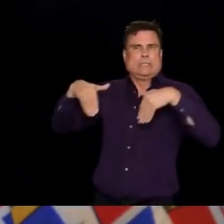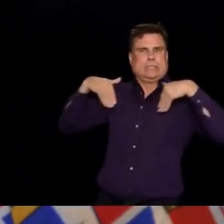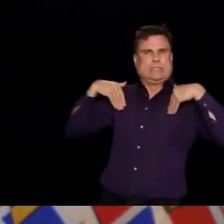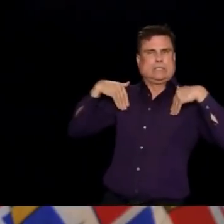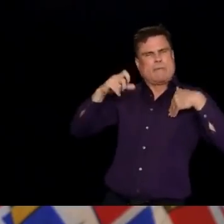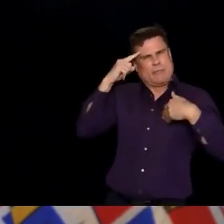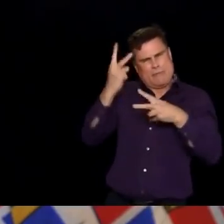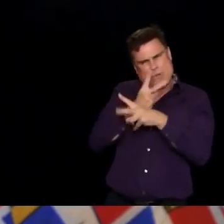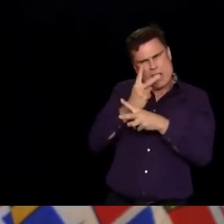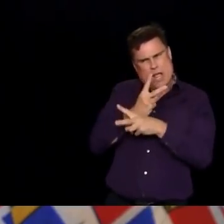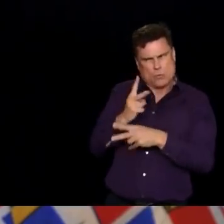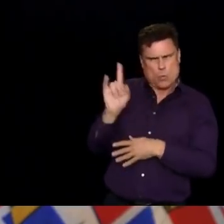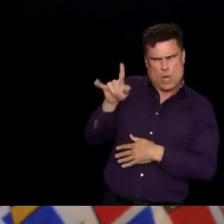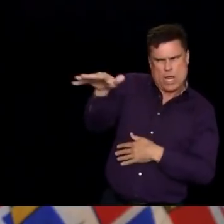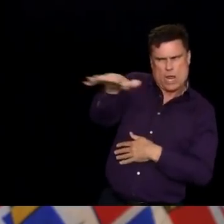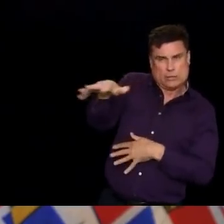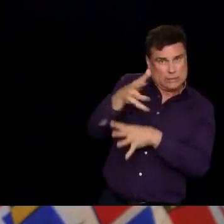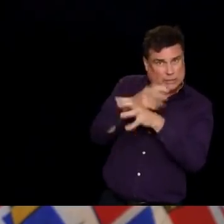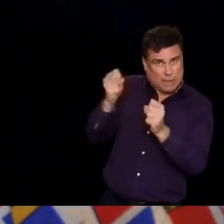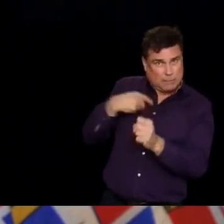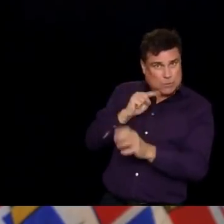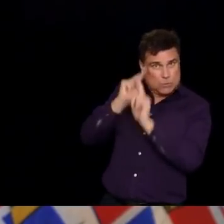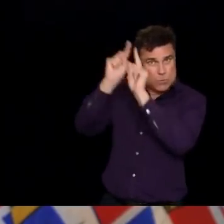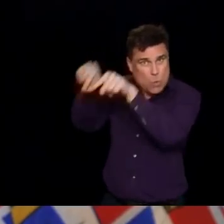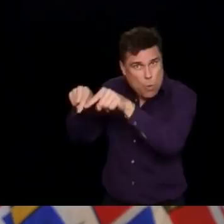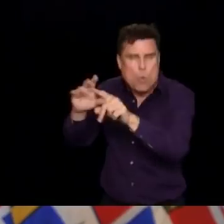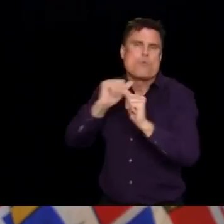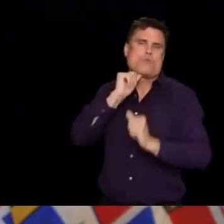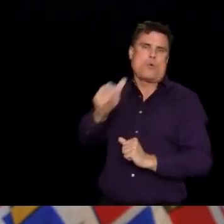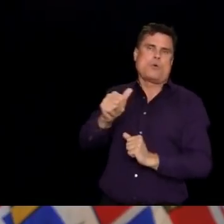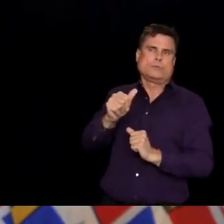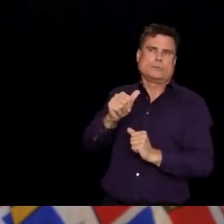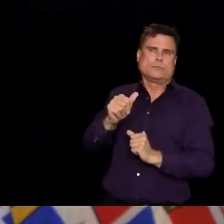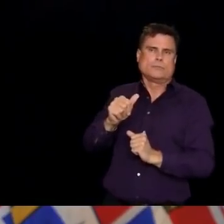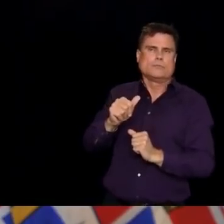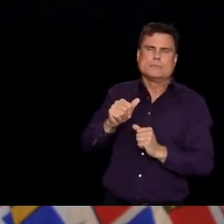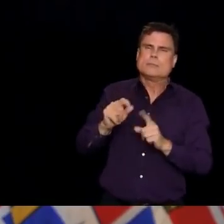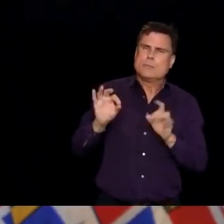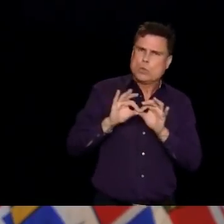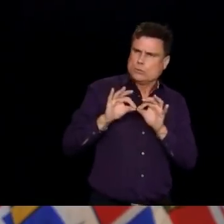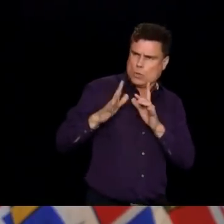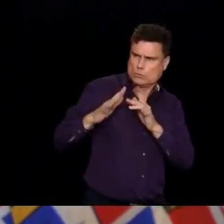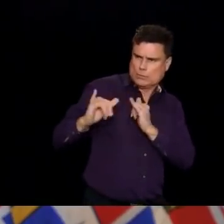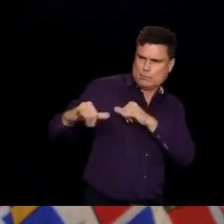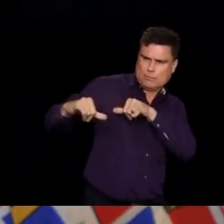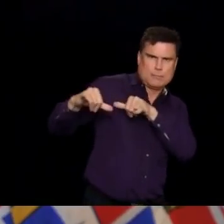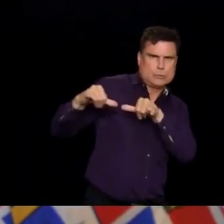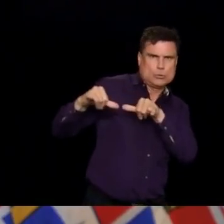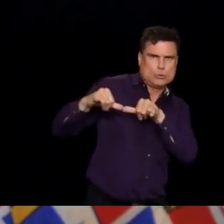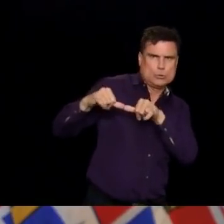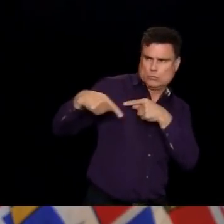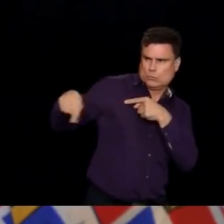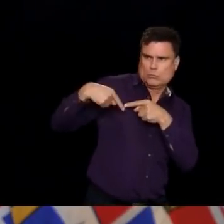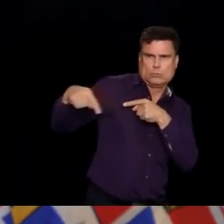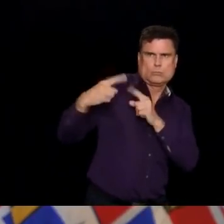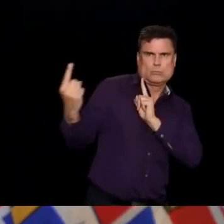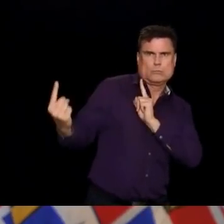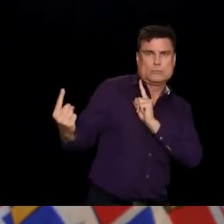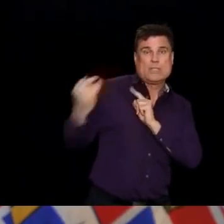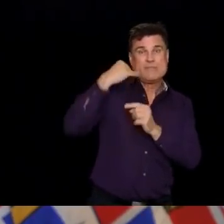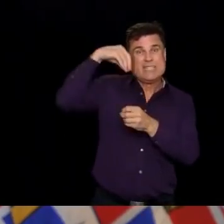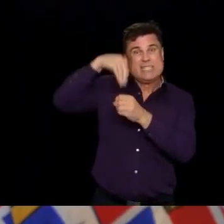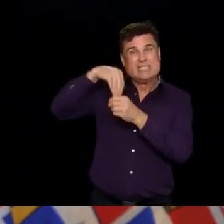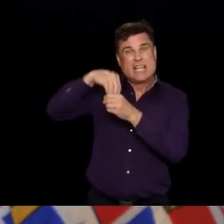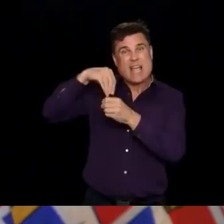space between us, making sure that we have increased ventilation. So we know, for example, that if